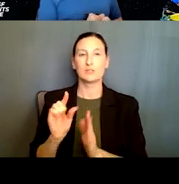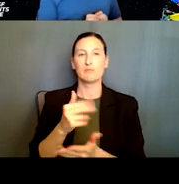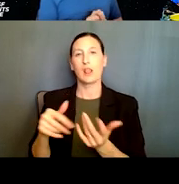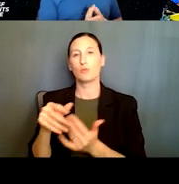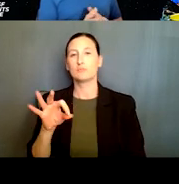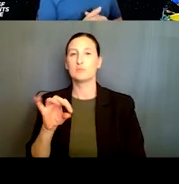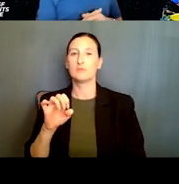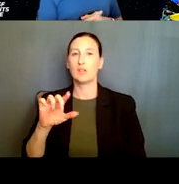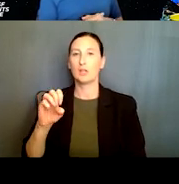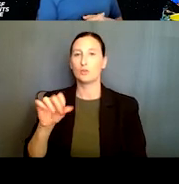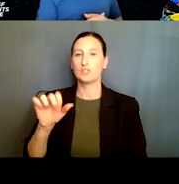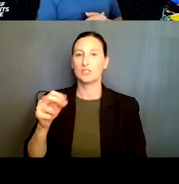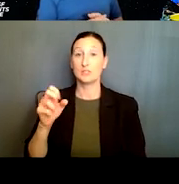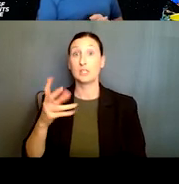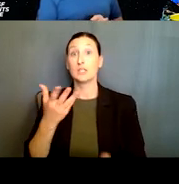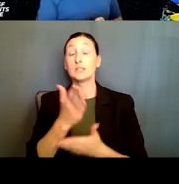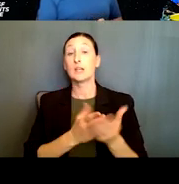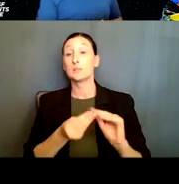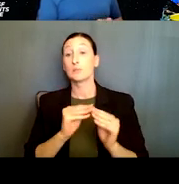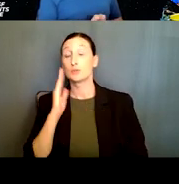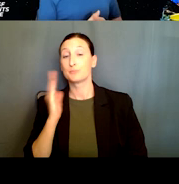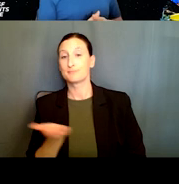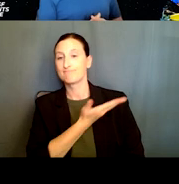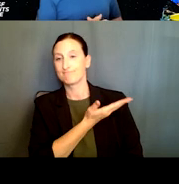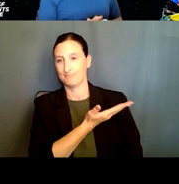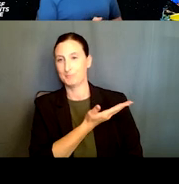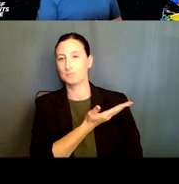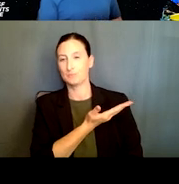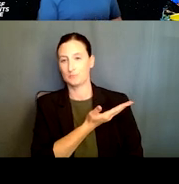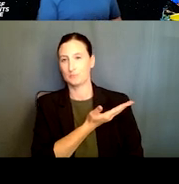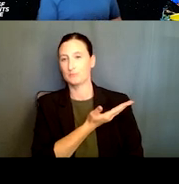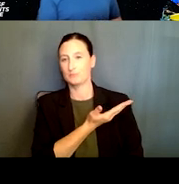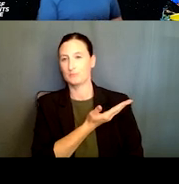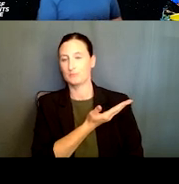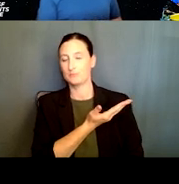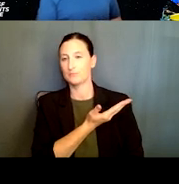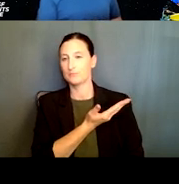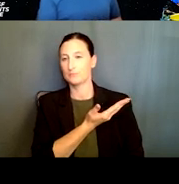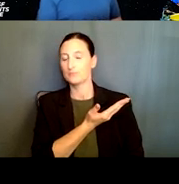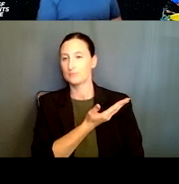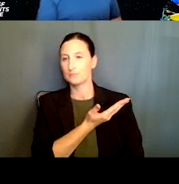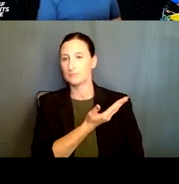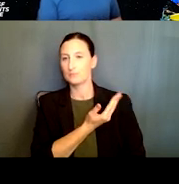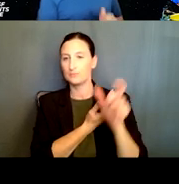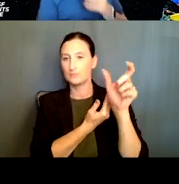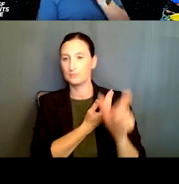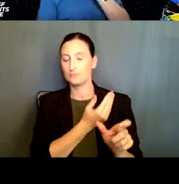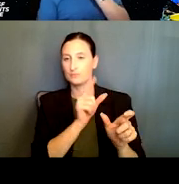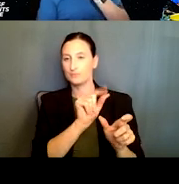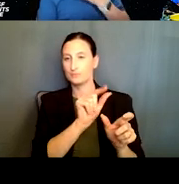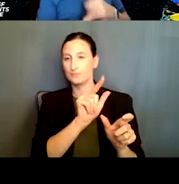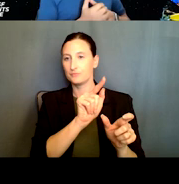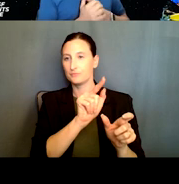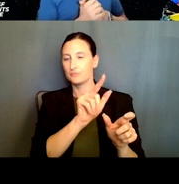in 2021, for instance, there were 34 such fellows in 2022, 68 such